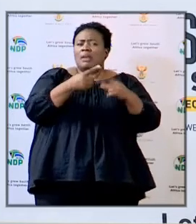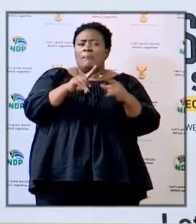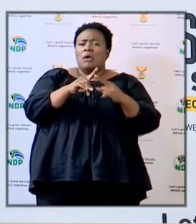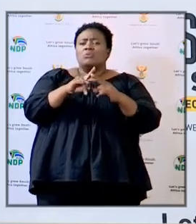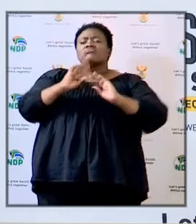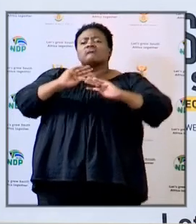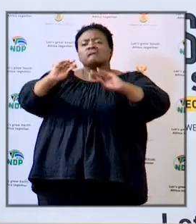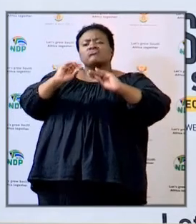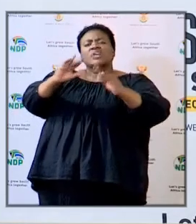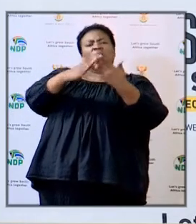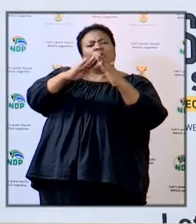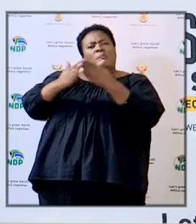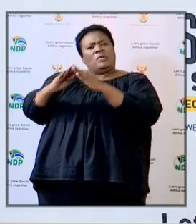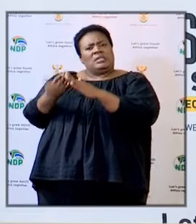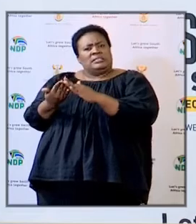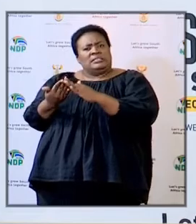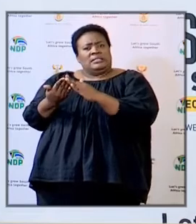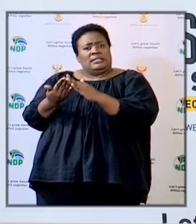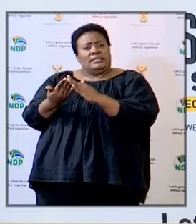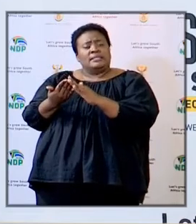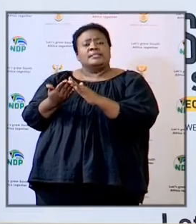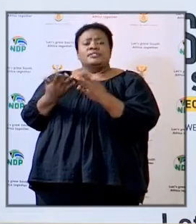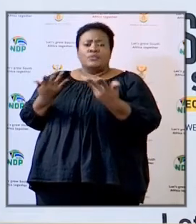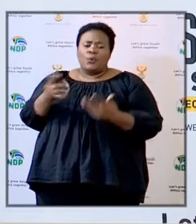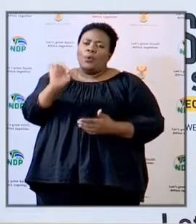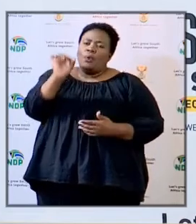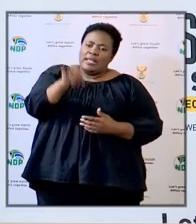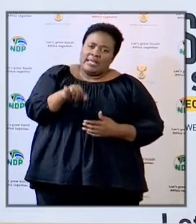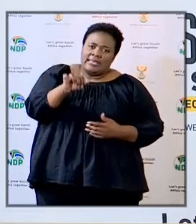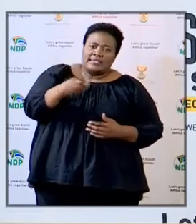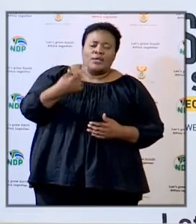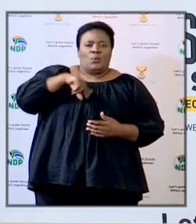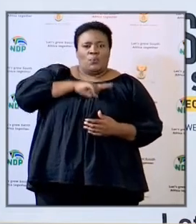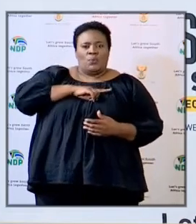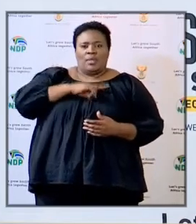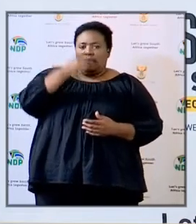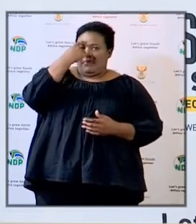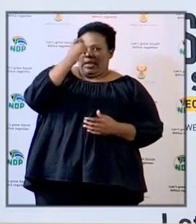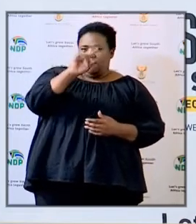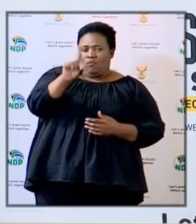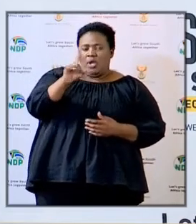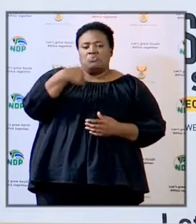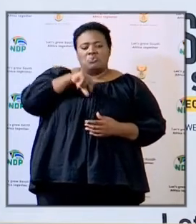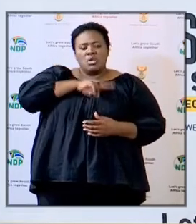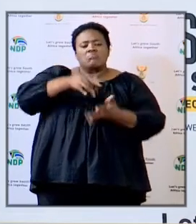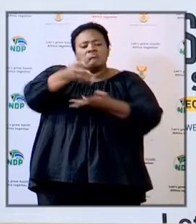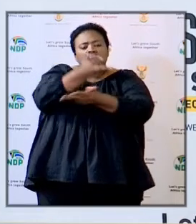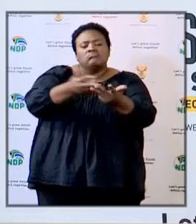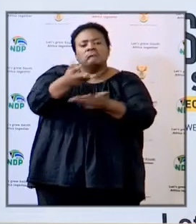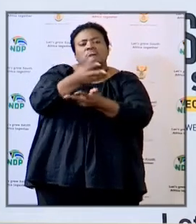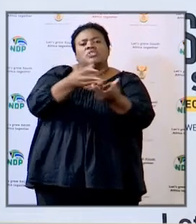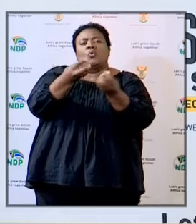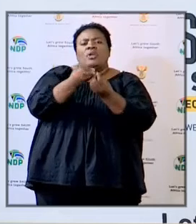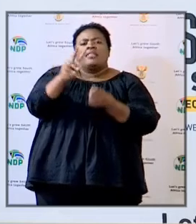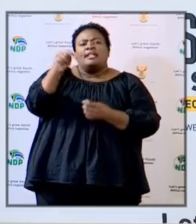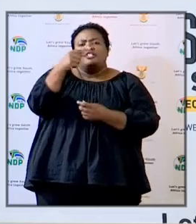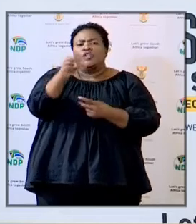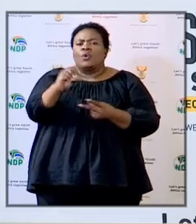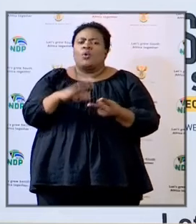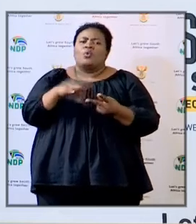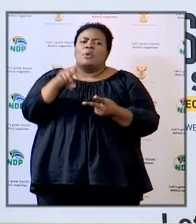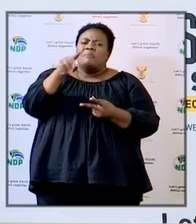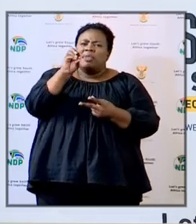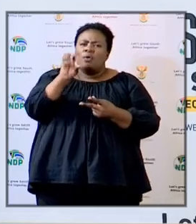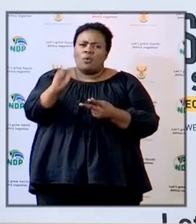believe that our engagement with civil society with associations of school governing